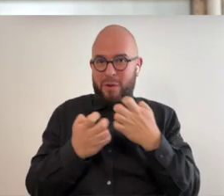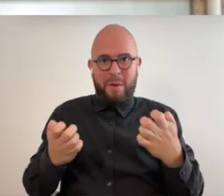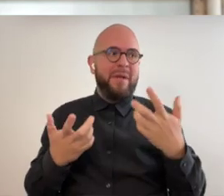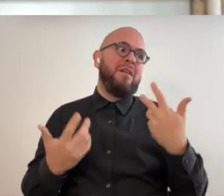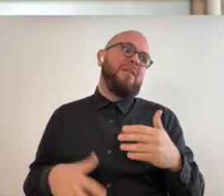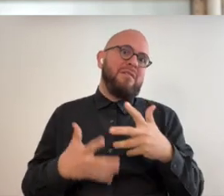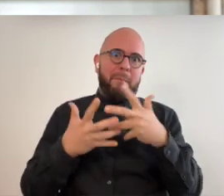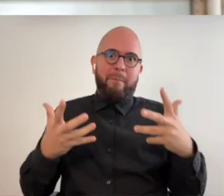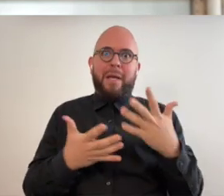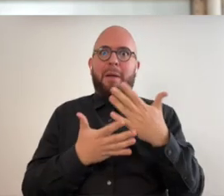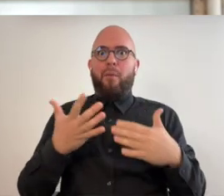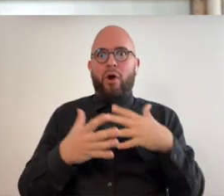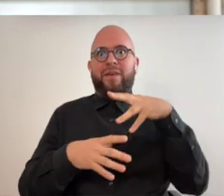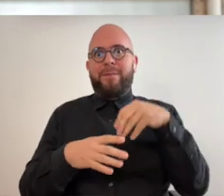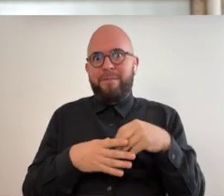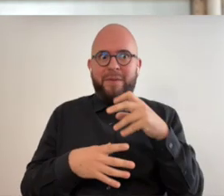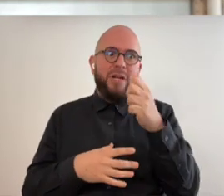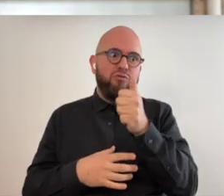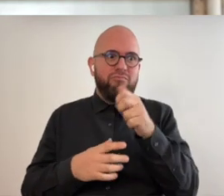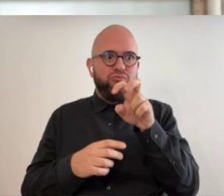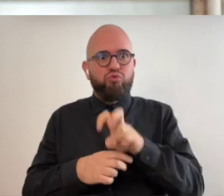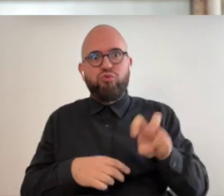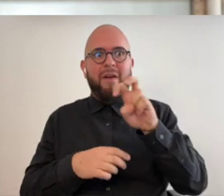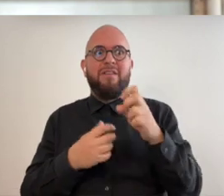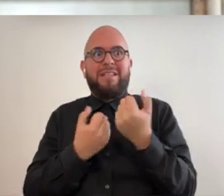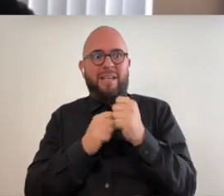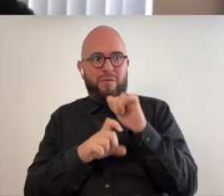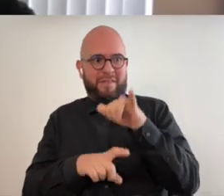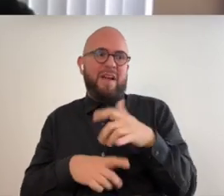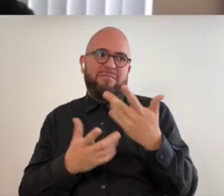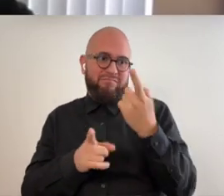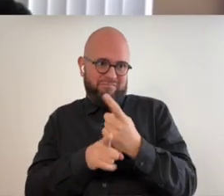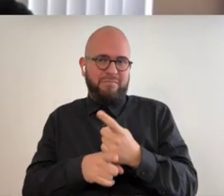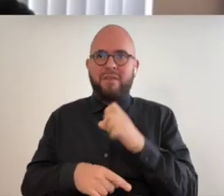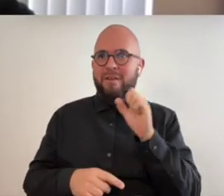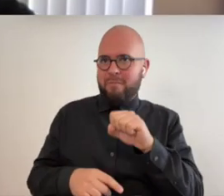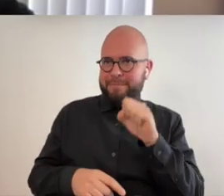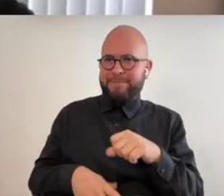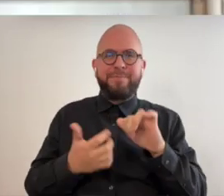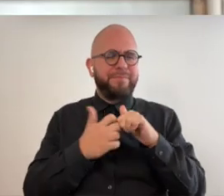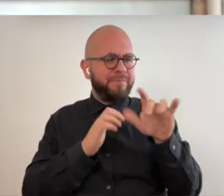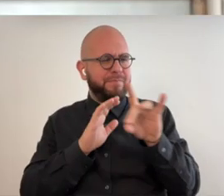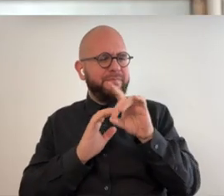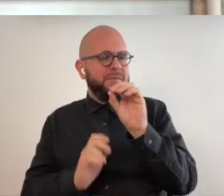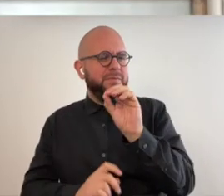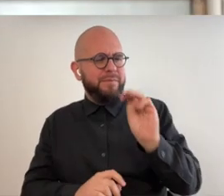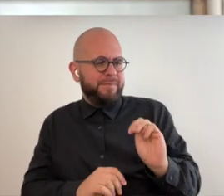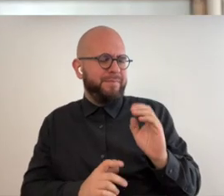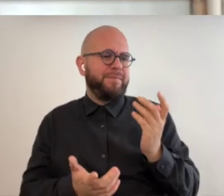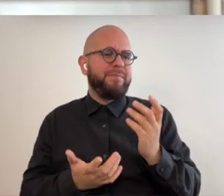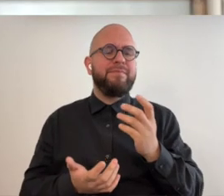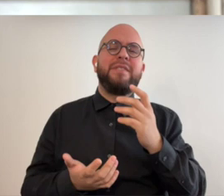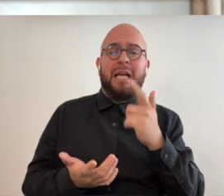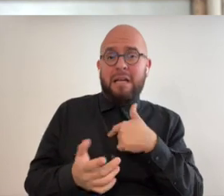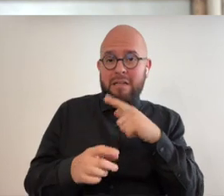the equipment is going to be such a big part of it and traveling safely with it definitely so how did you find out about opulent mobility